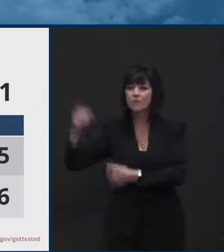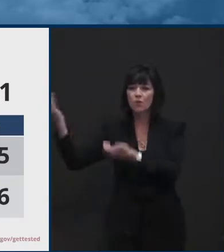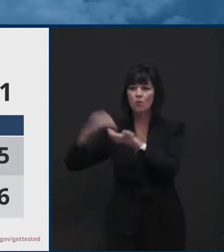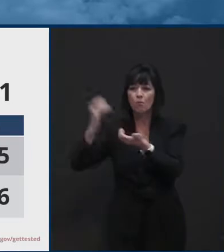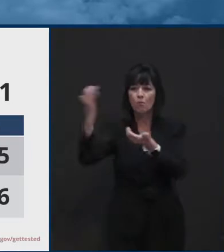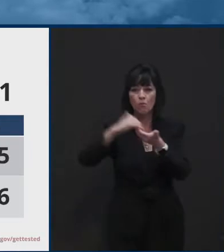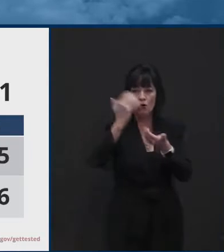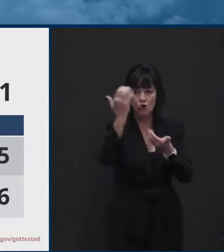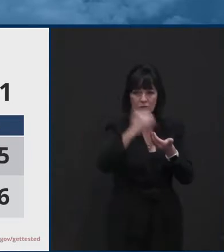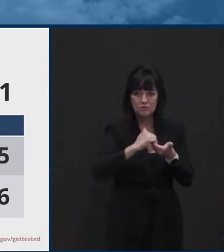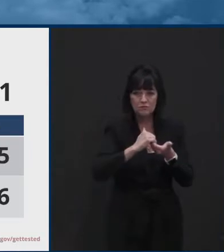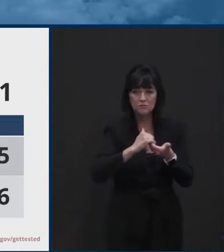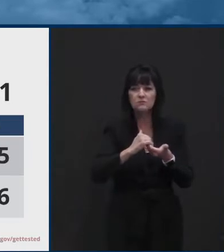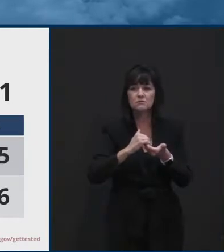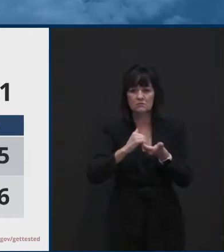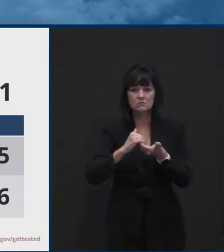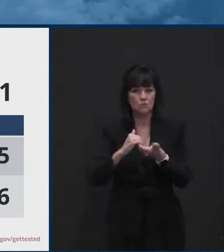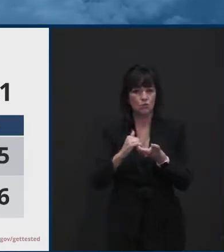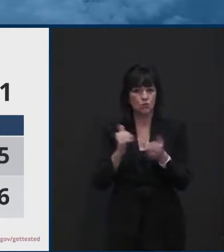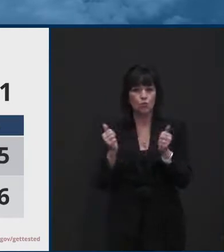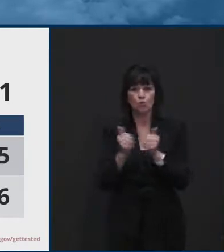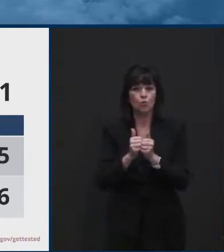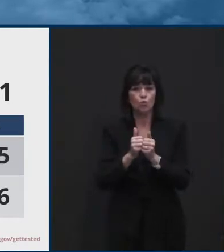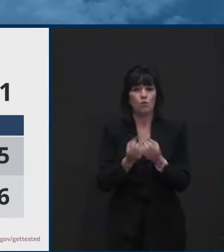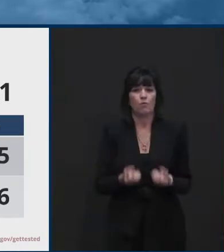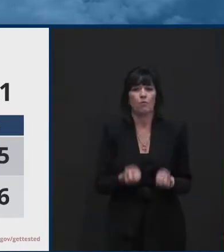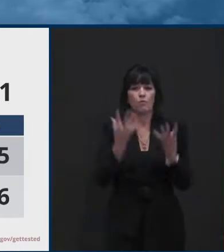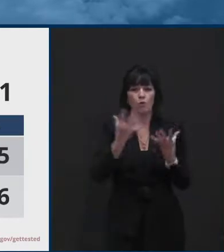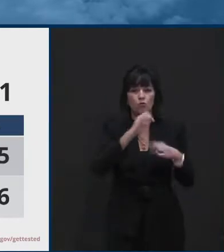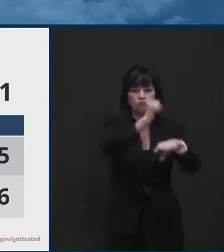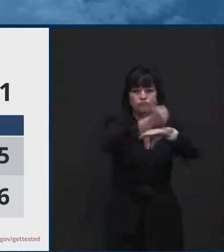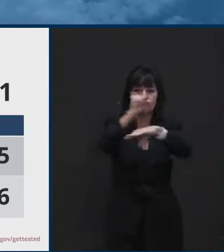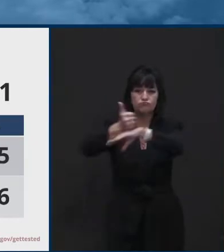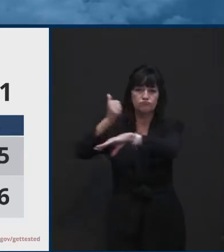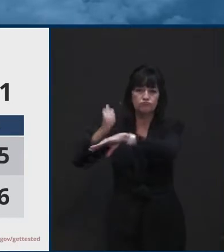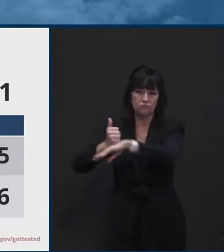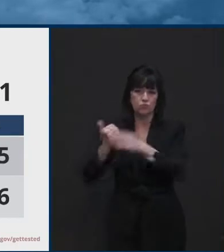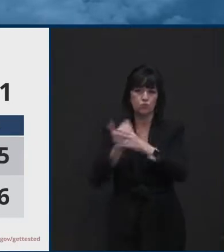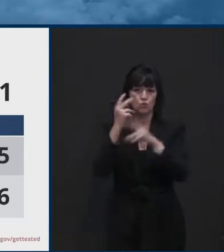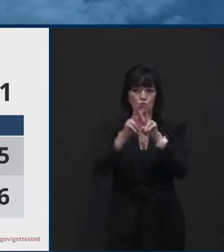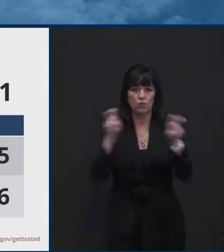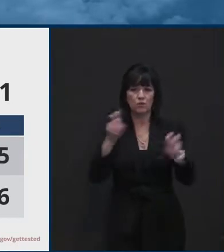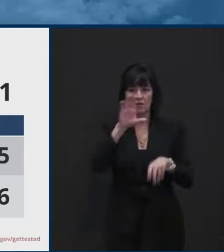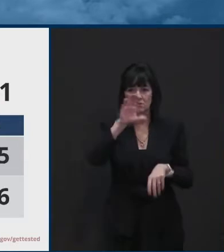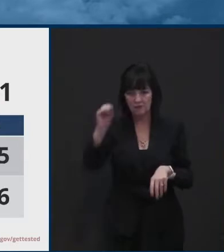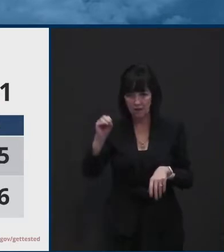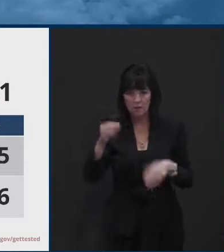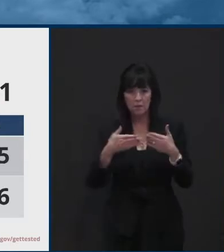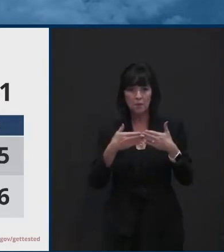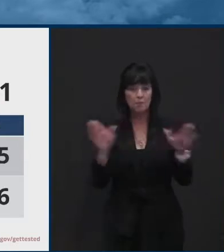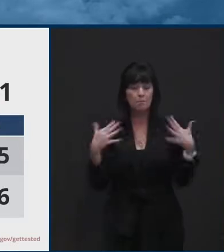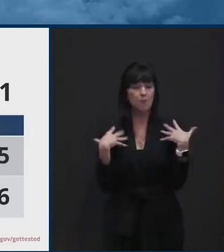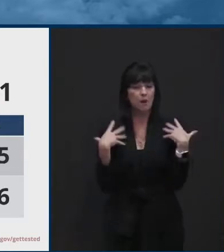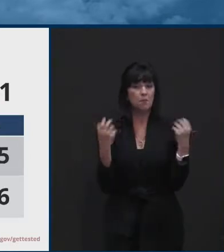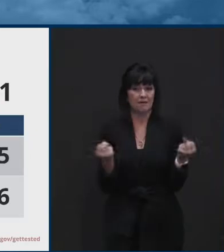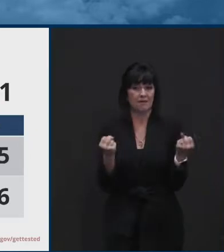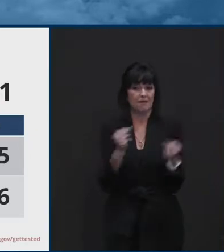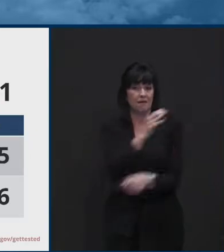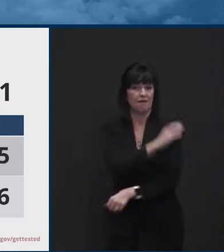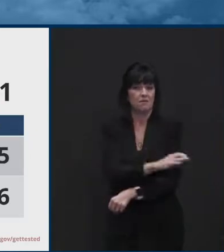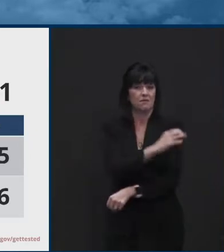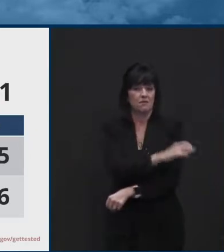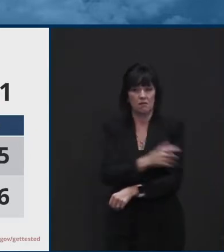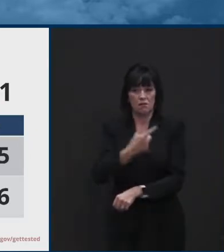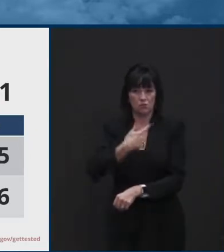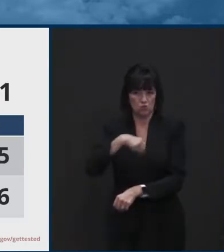some to assist with, uh, multiple sites a week up in Newcastle County. Uh, the public health clinics that we turned on a few months ago to help with,